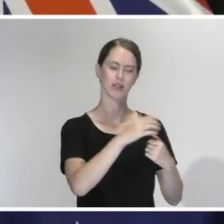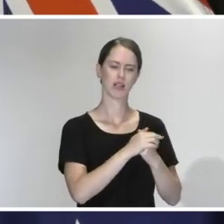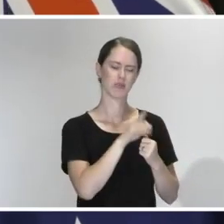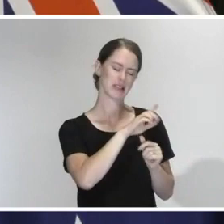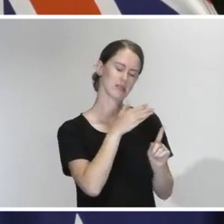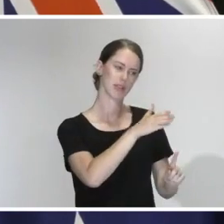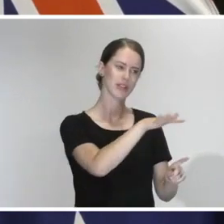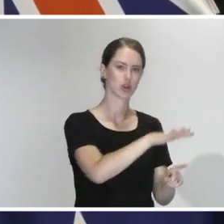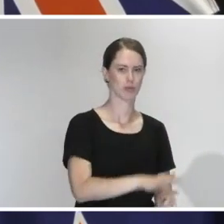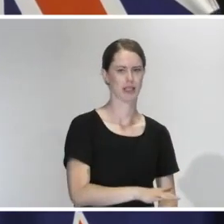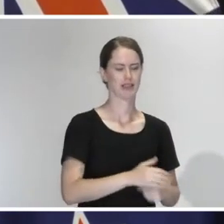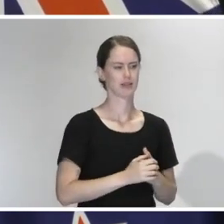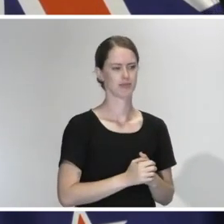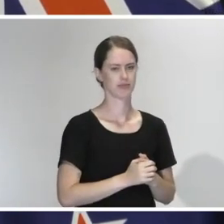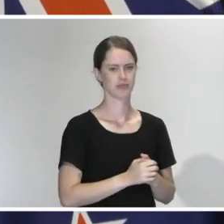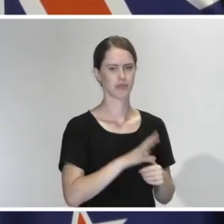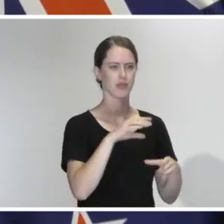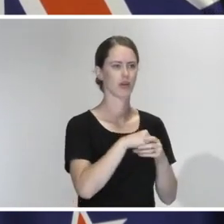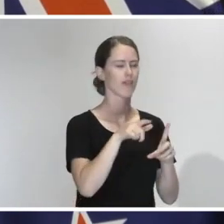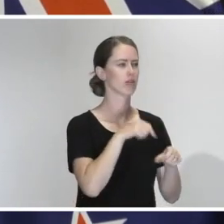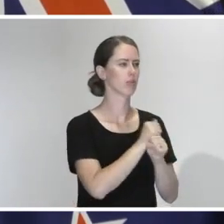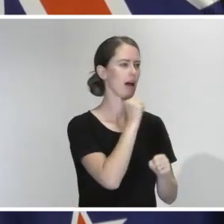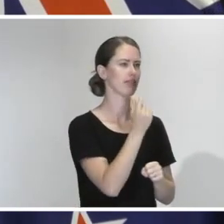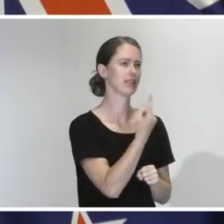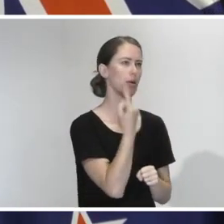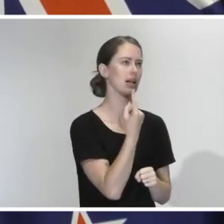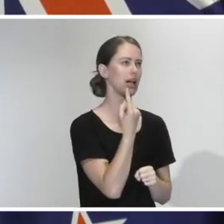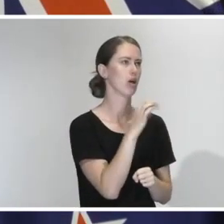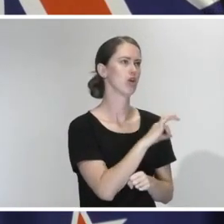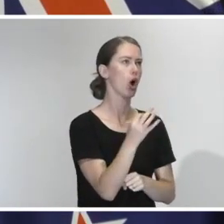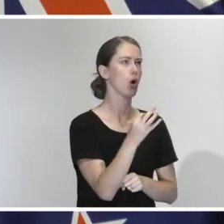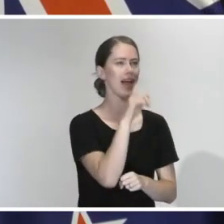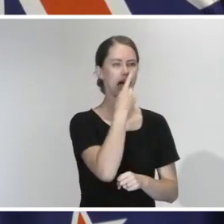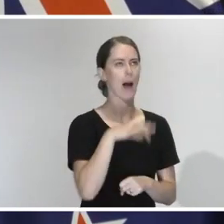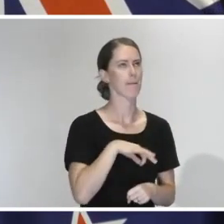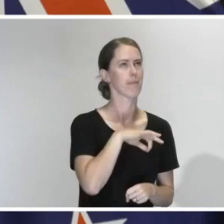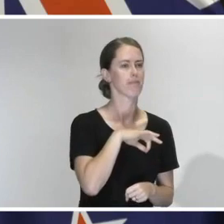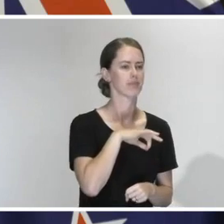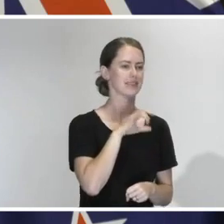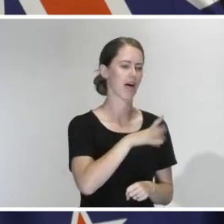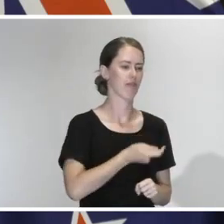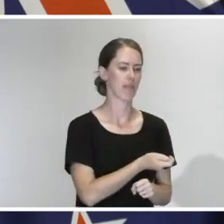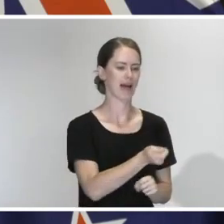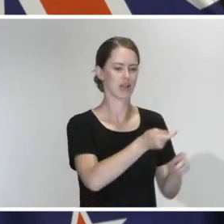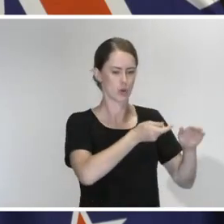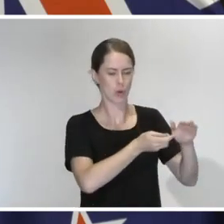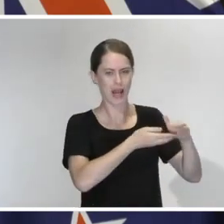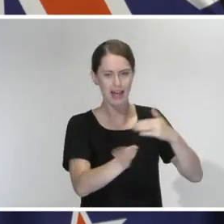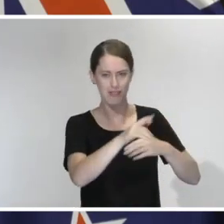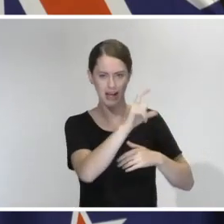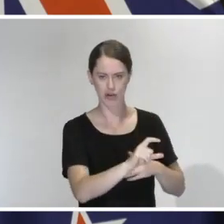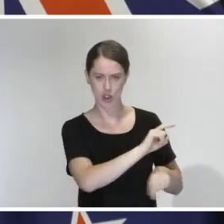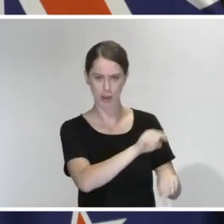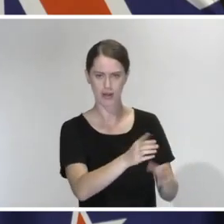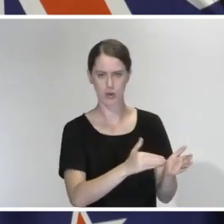particular circumstances. And they include, for instance, if someone has absolutely no financial ability to extract themselves from a country. Those are